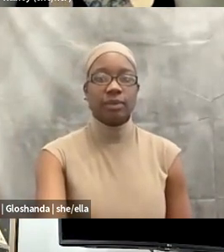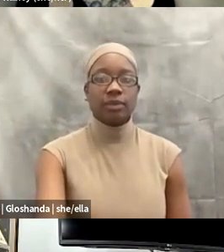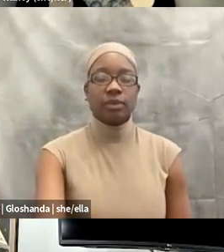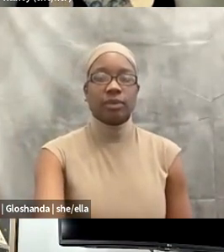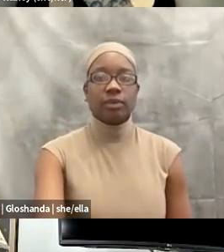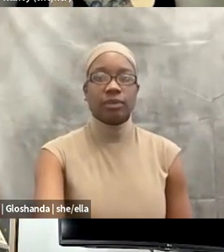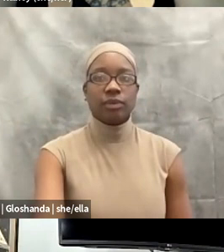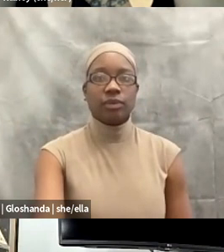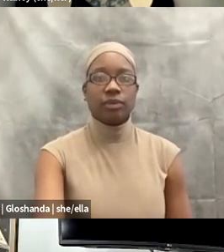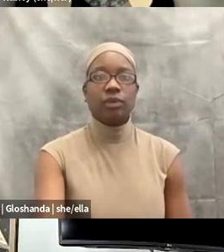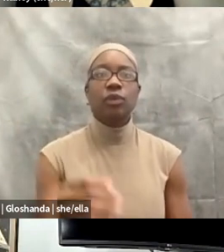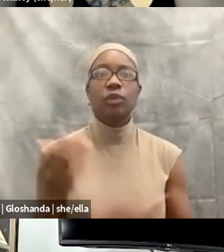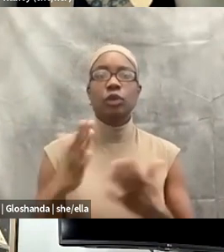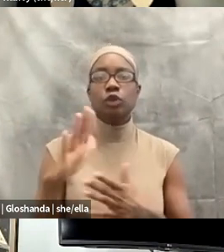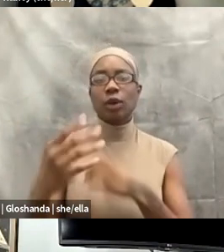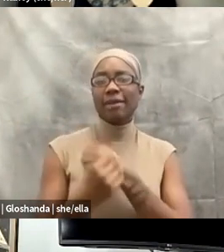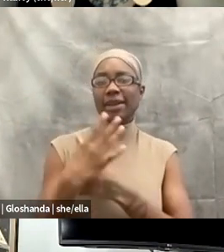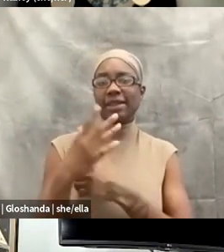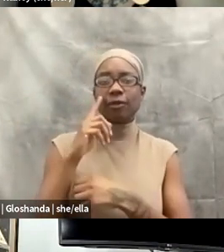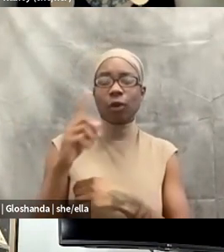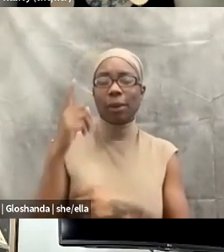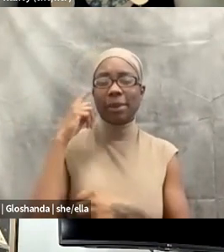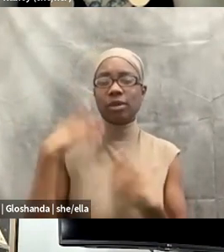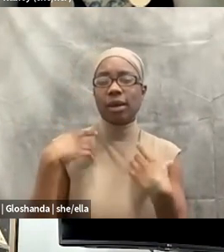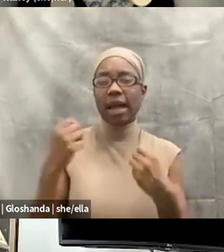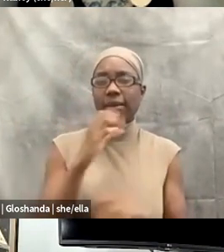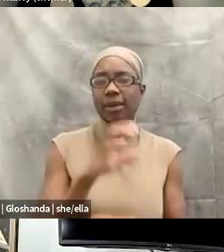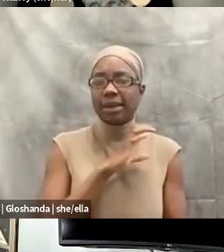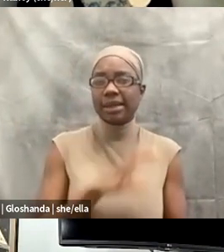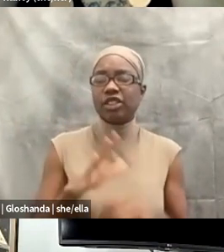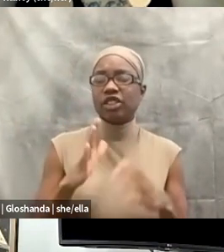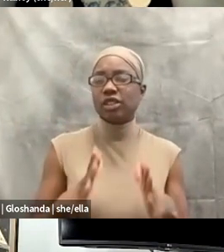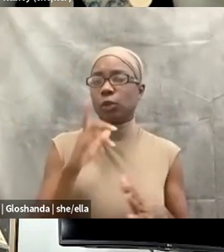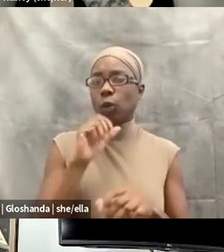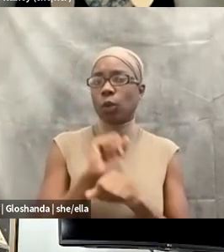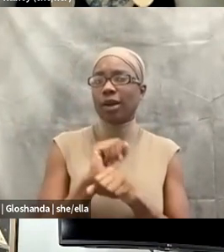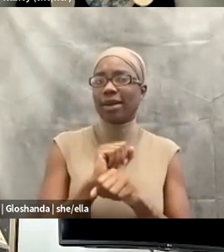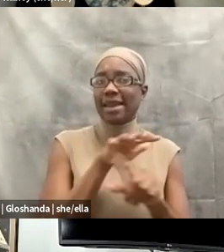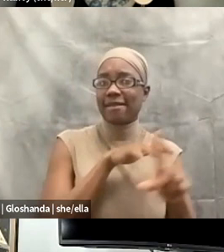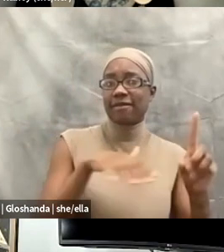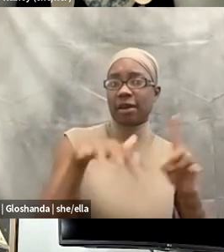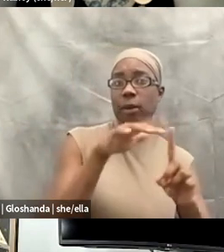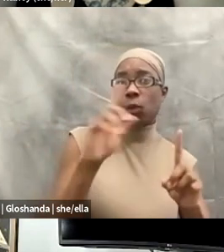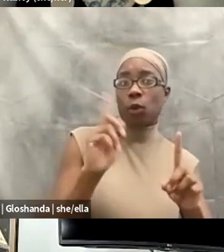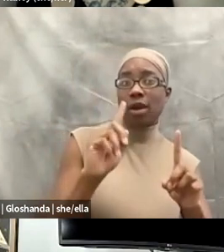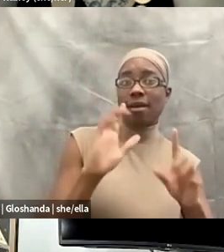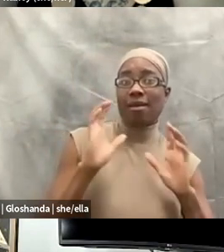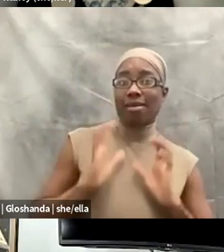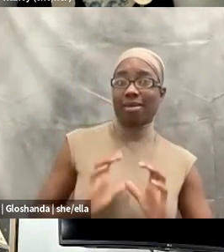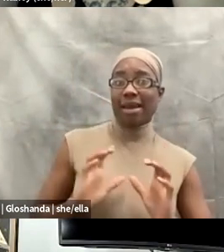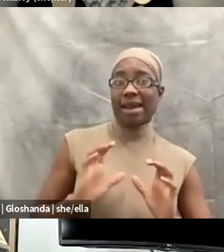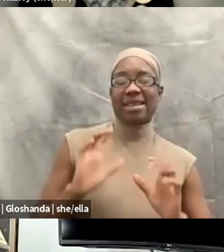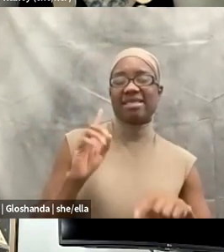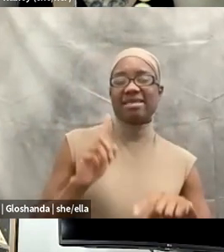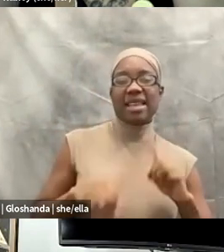to mental health clinicians working in environments where client agency is restricted and where they